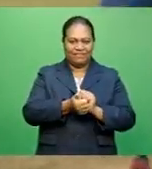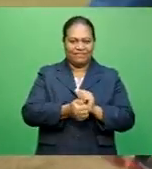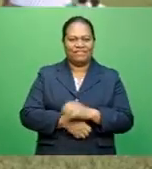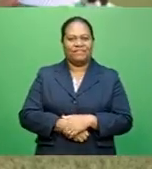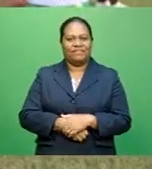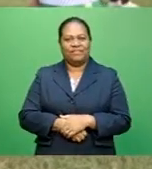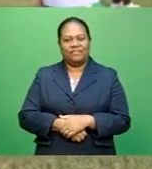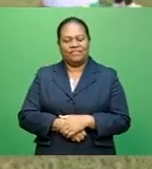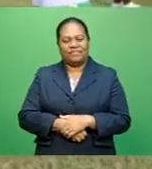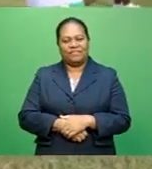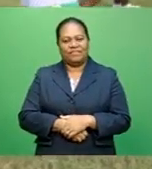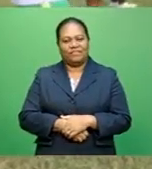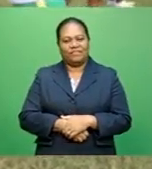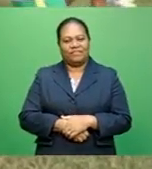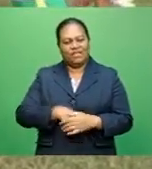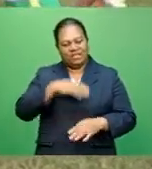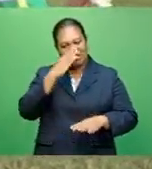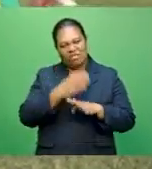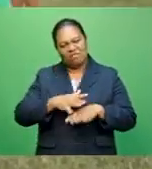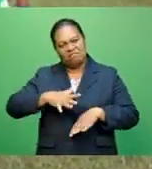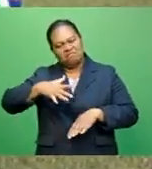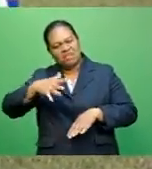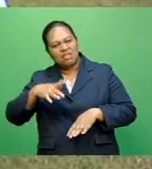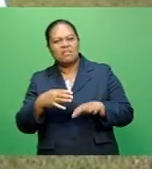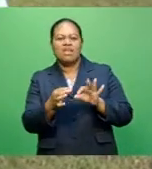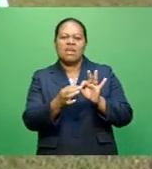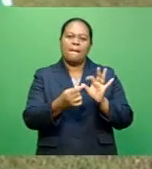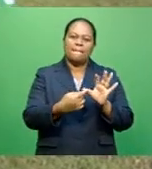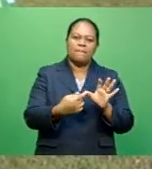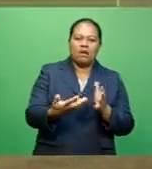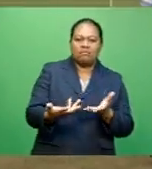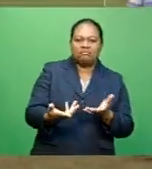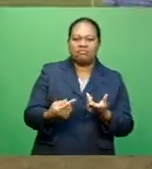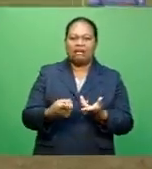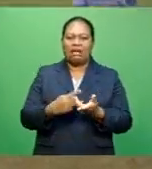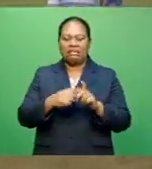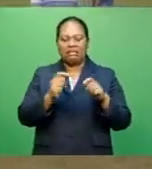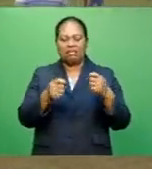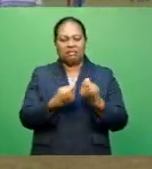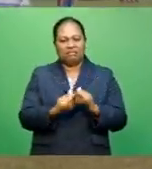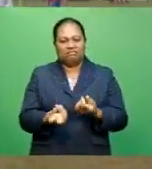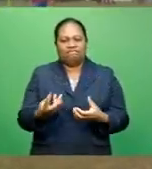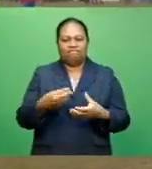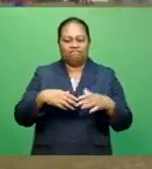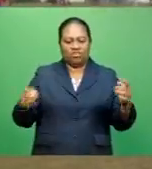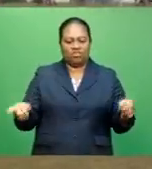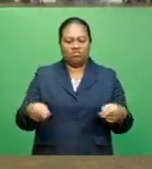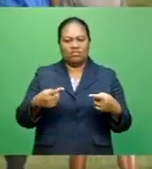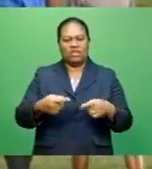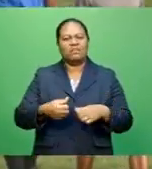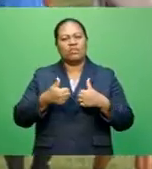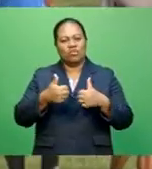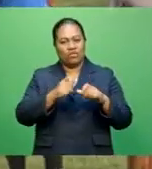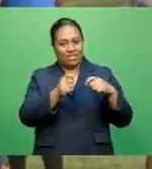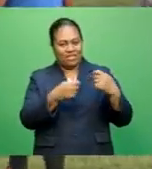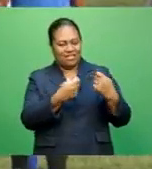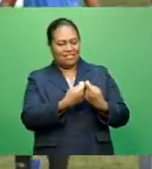to play Mba or any other team and I think it will be good for the boys also.